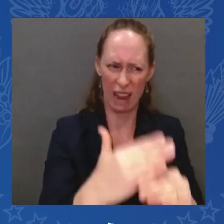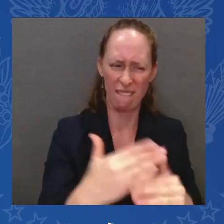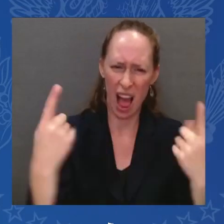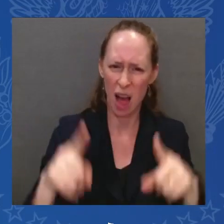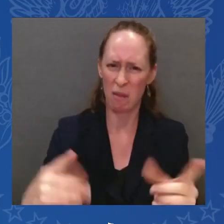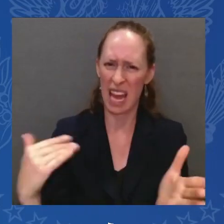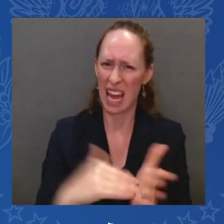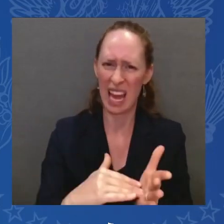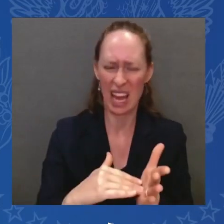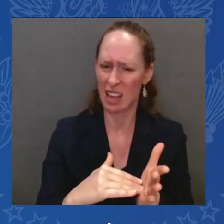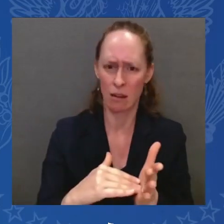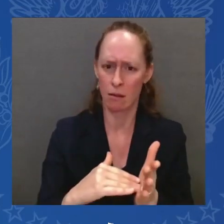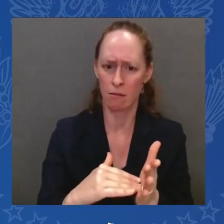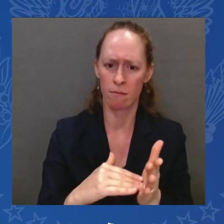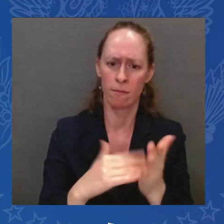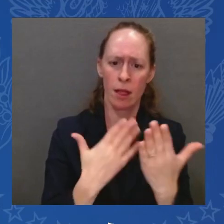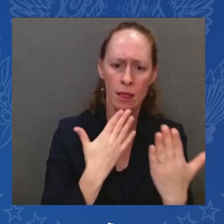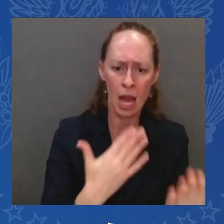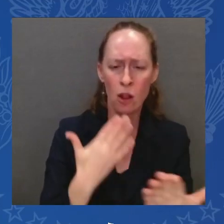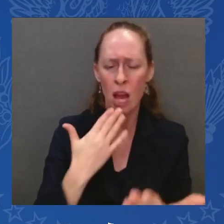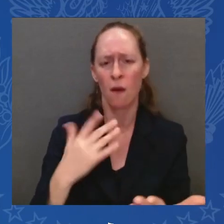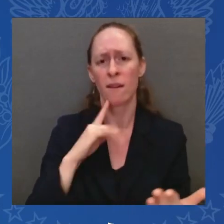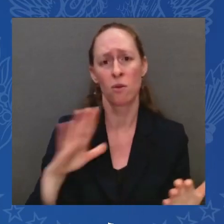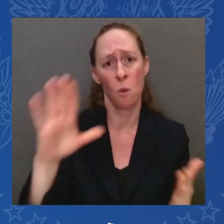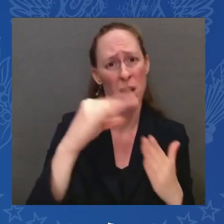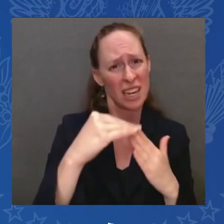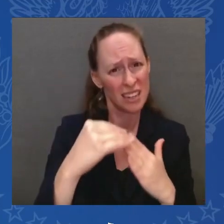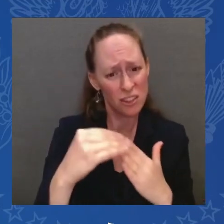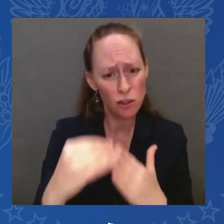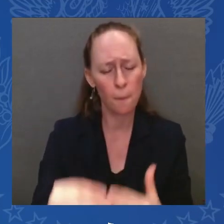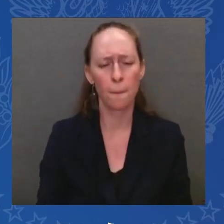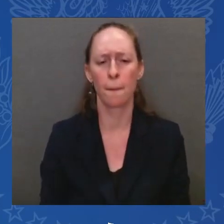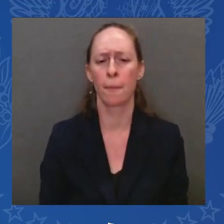talk about. And, but